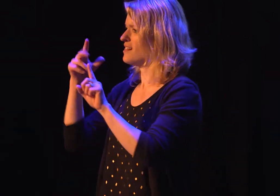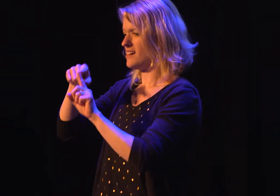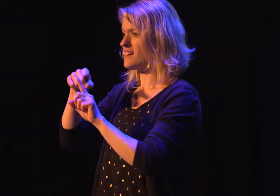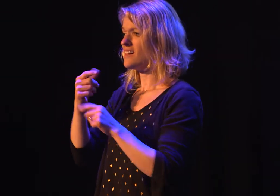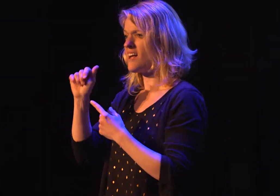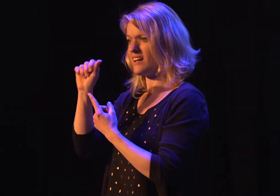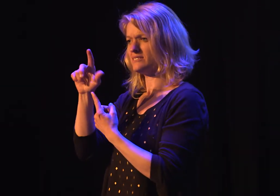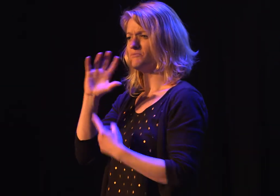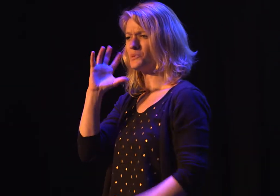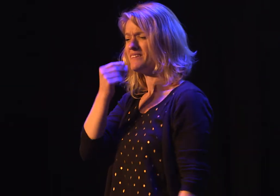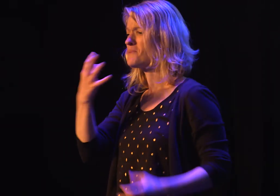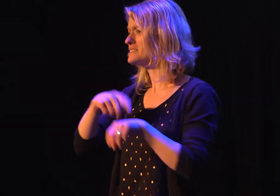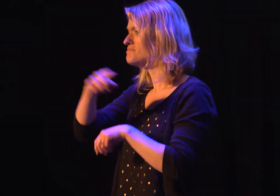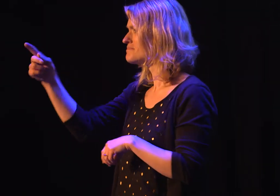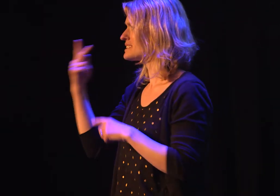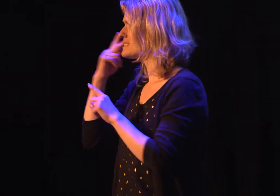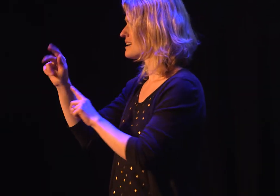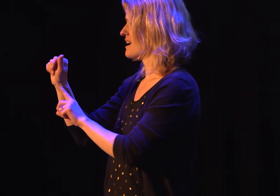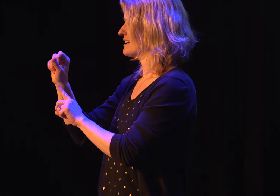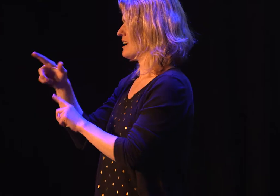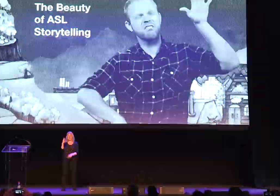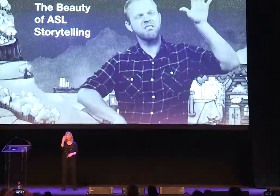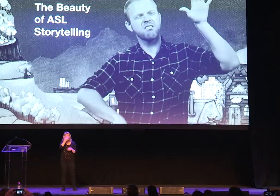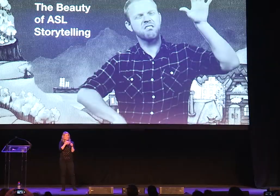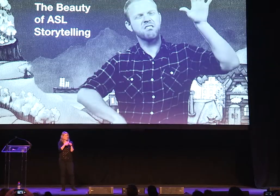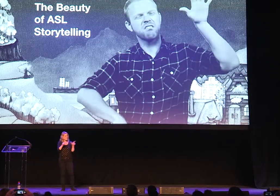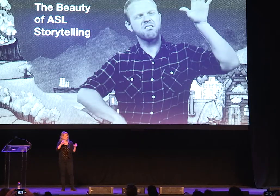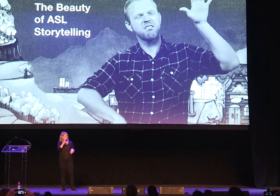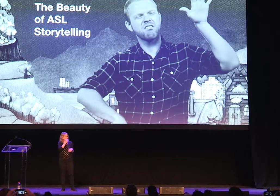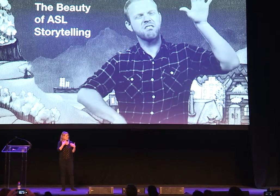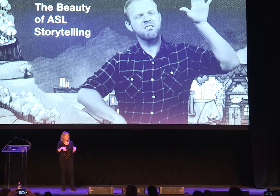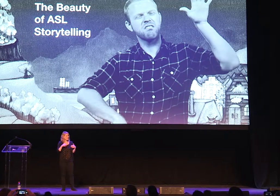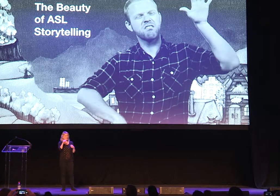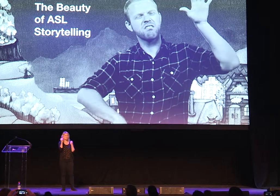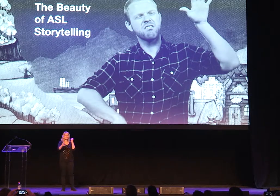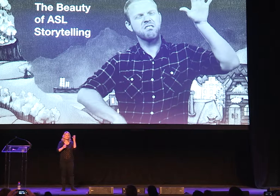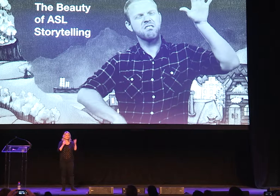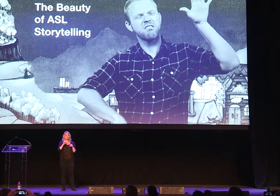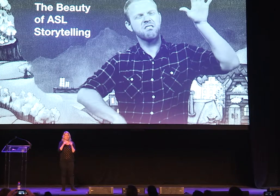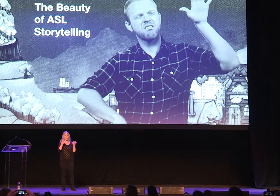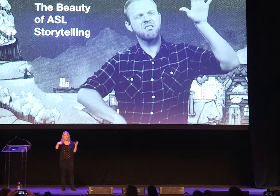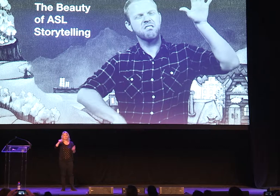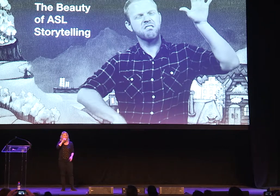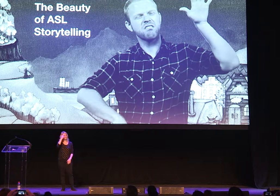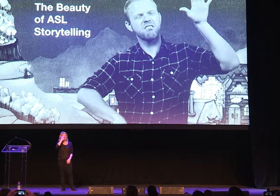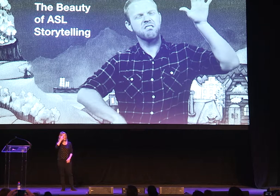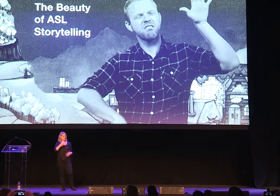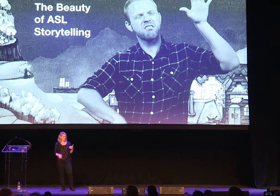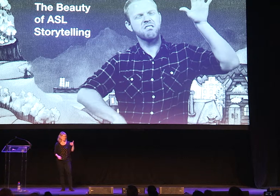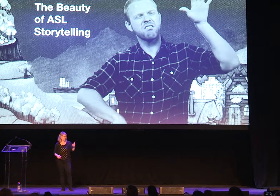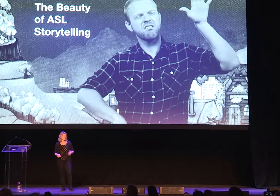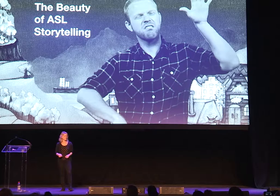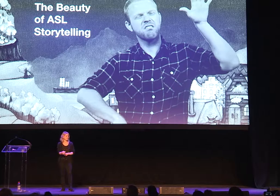I have a passion for storytelling, which I bring to my work in American Sign Language. For non-signers, when you first see sign language, you may